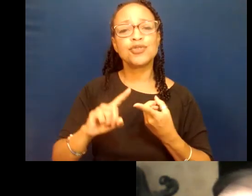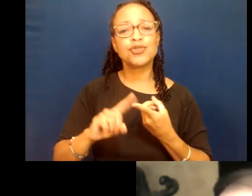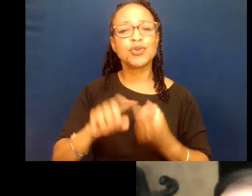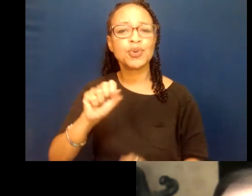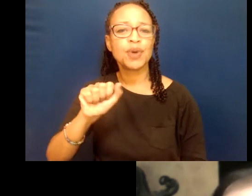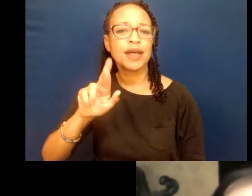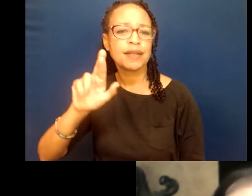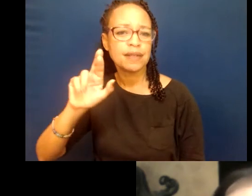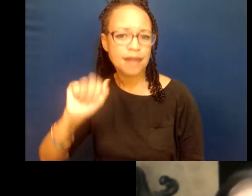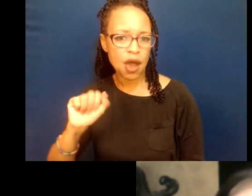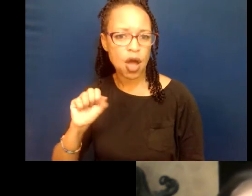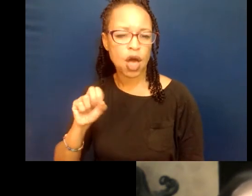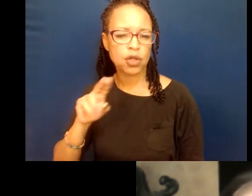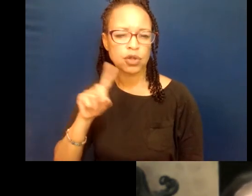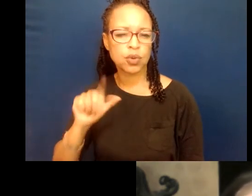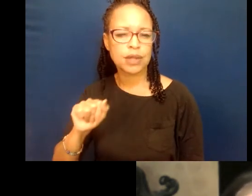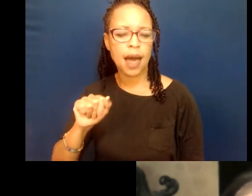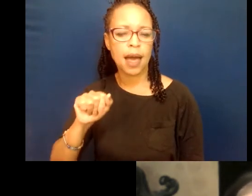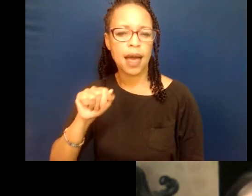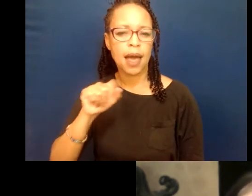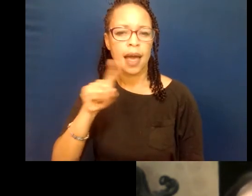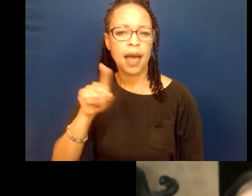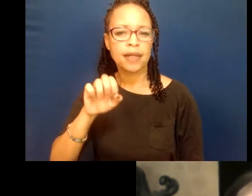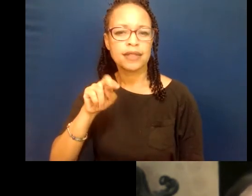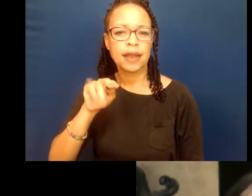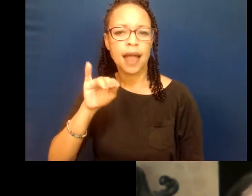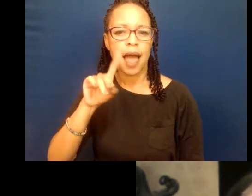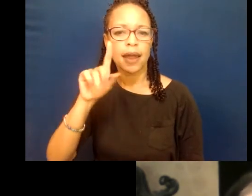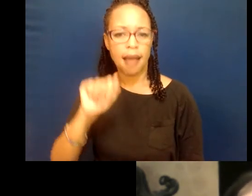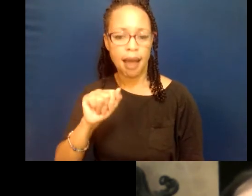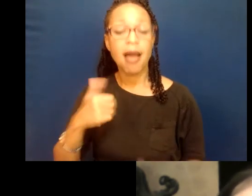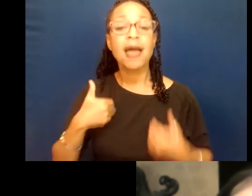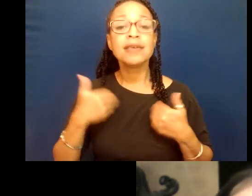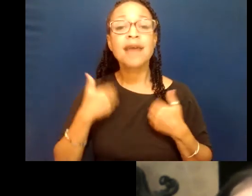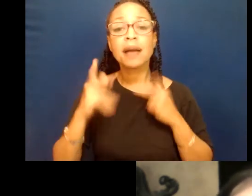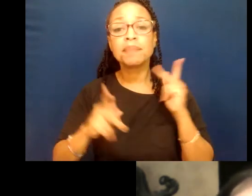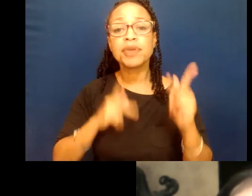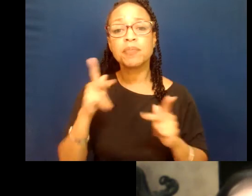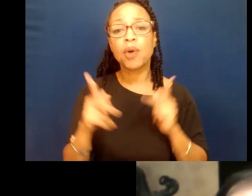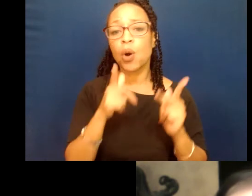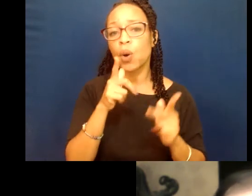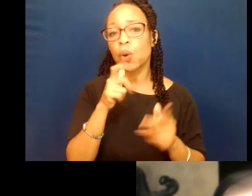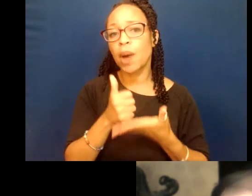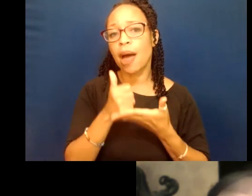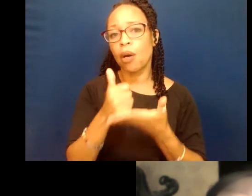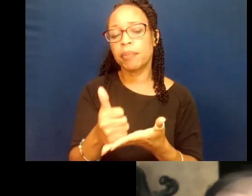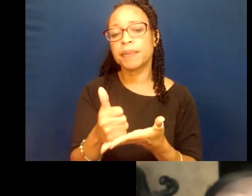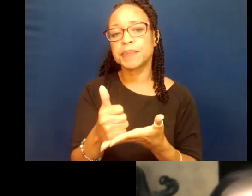Sousa Zenaida Huerta, young people who just helped pass